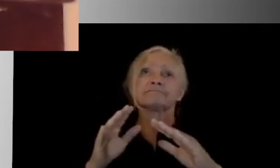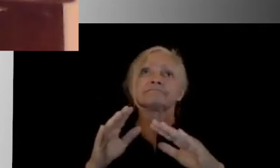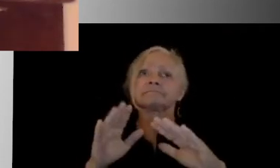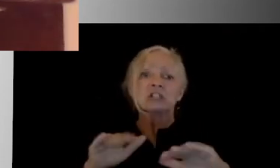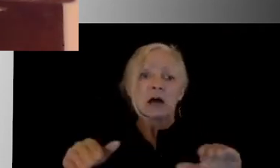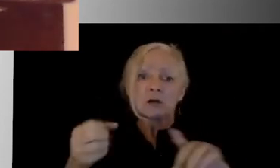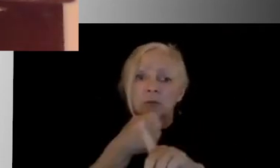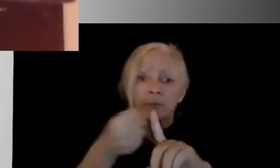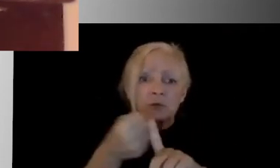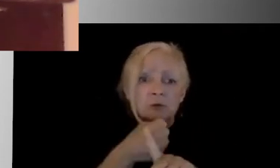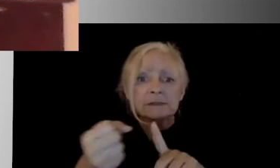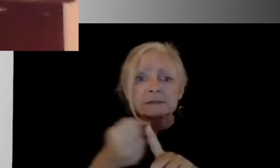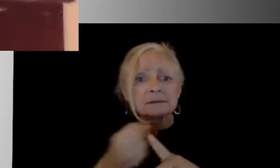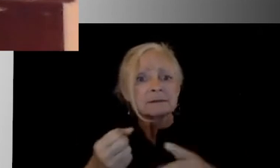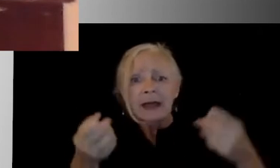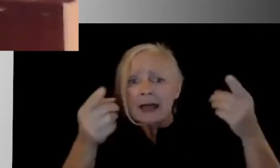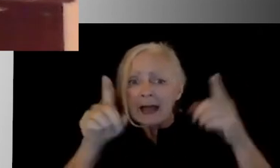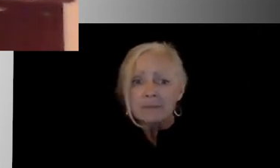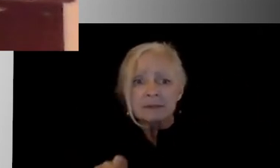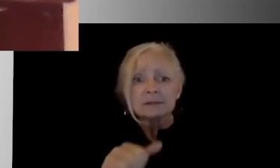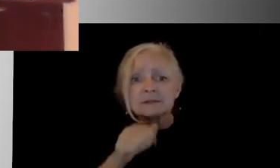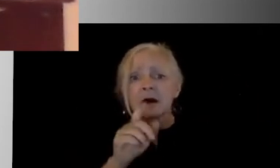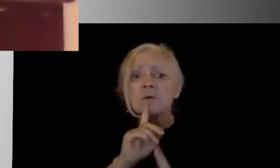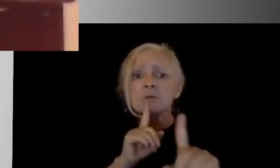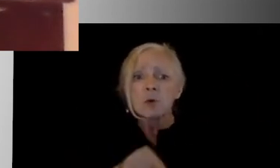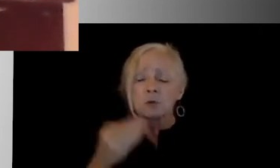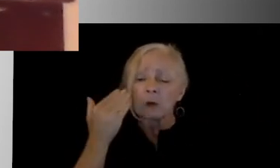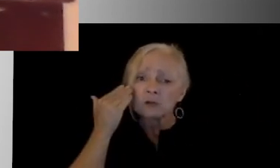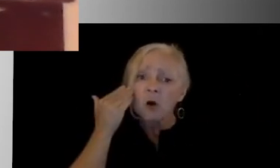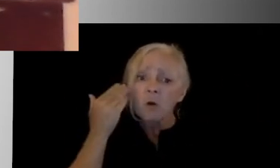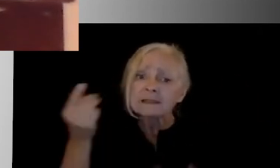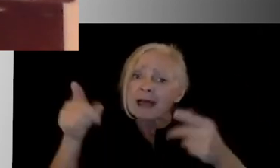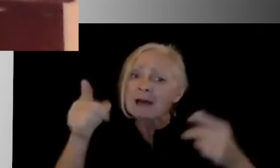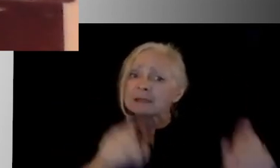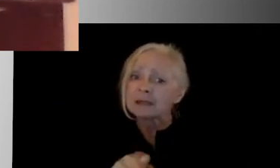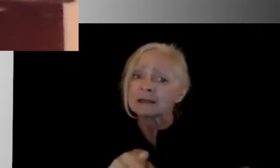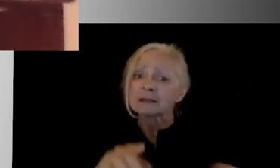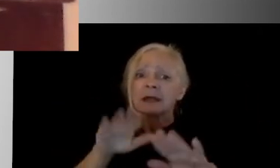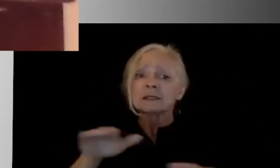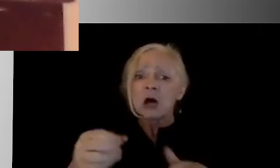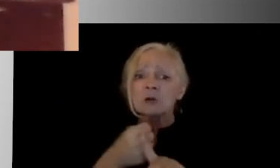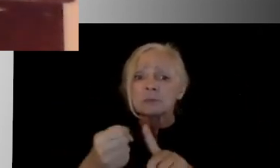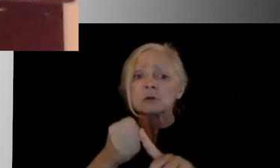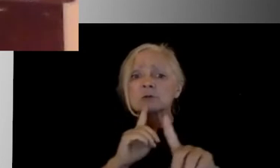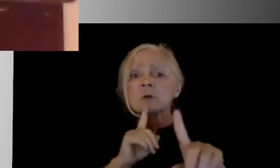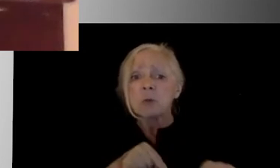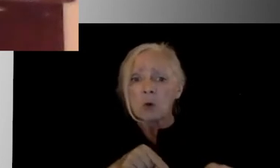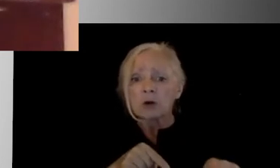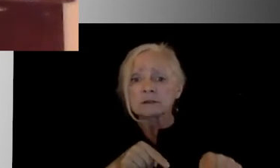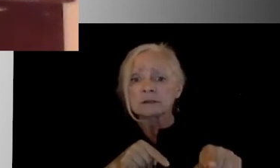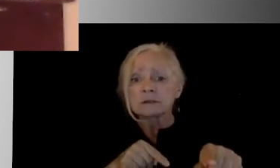we know that's not because it's not happening. We know that child abuse reports are